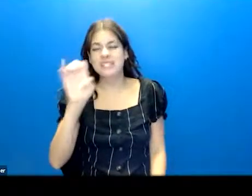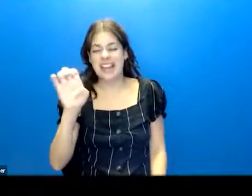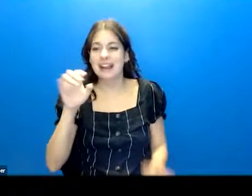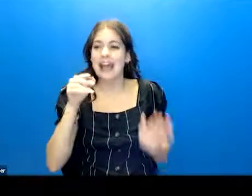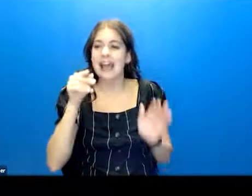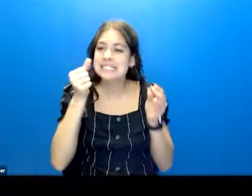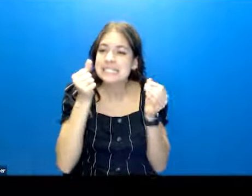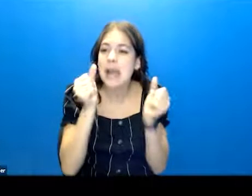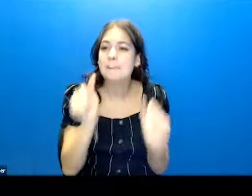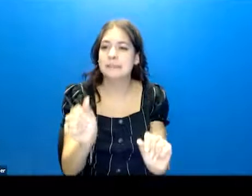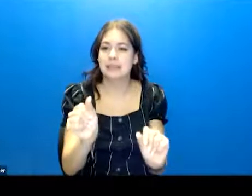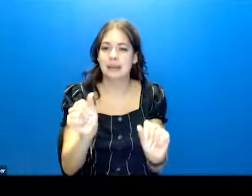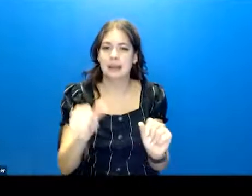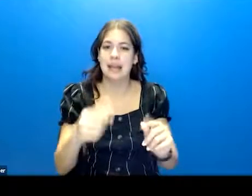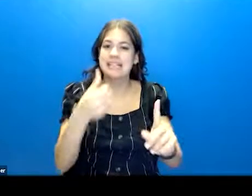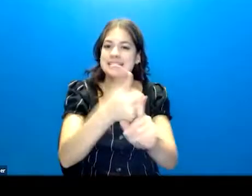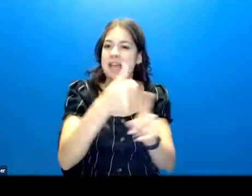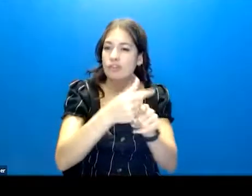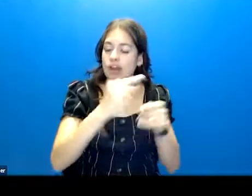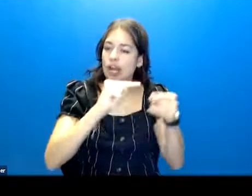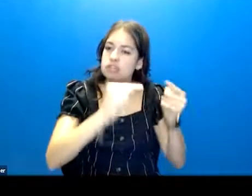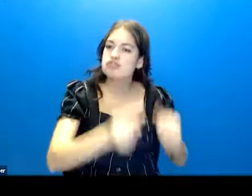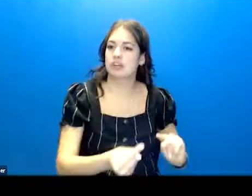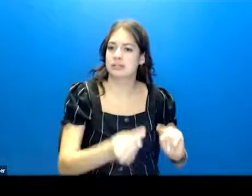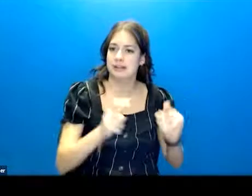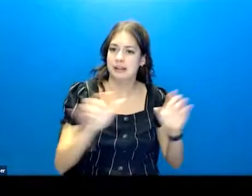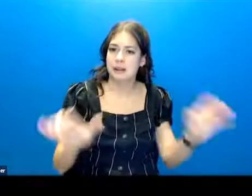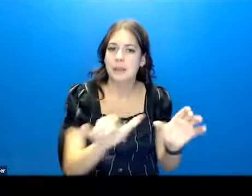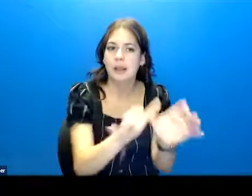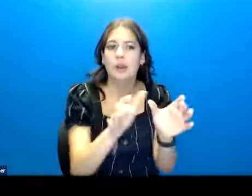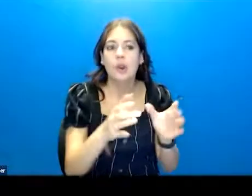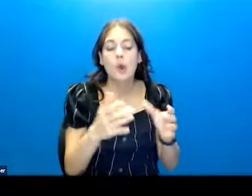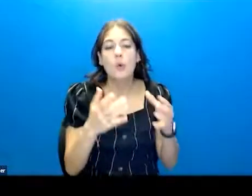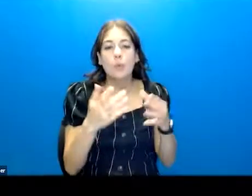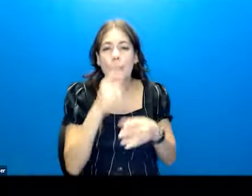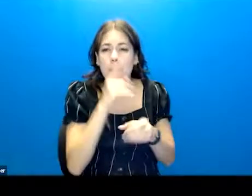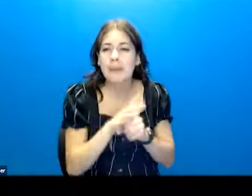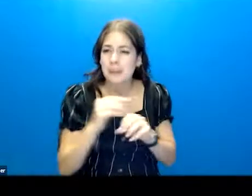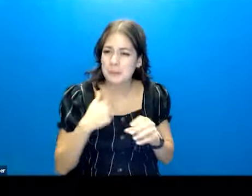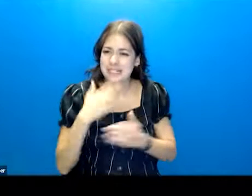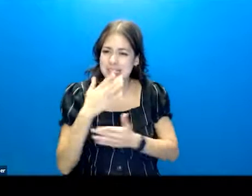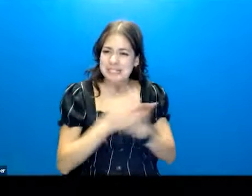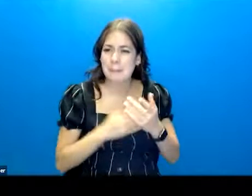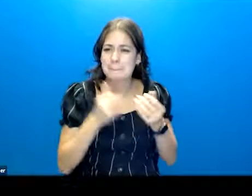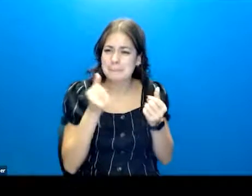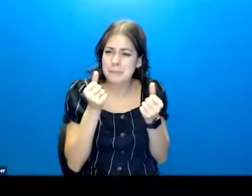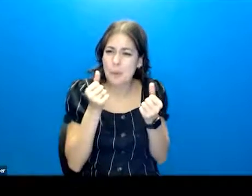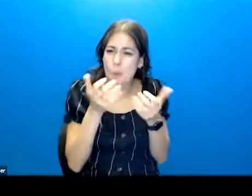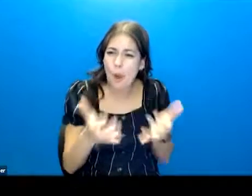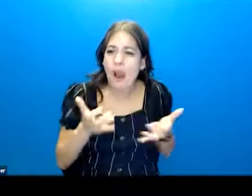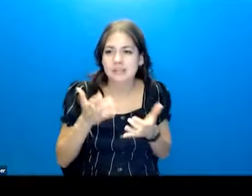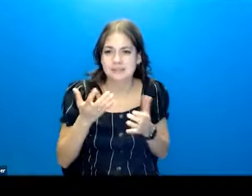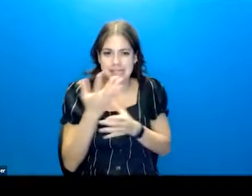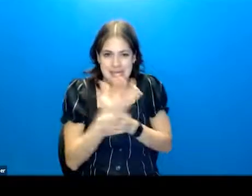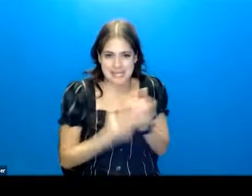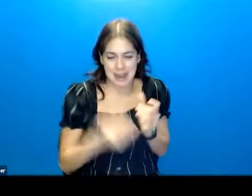self-injurious act committed with at least some intent to die as a